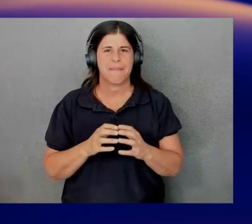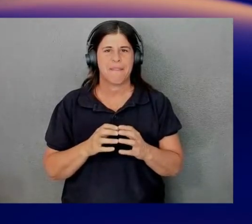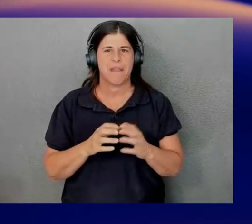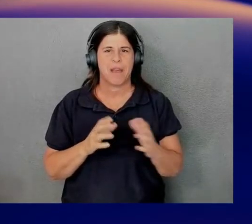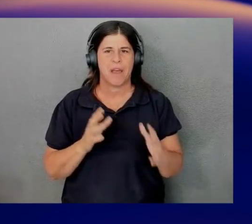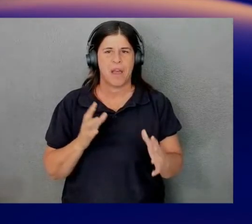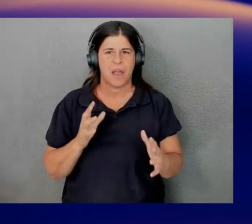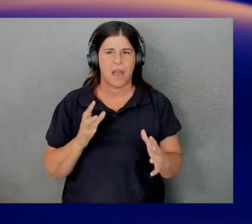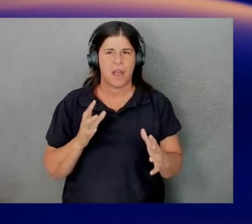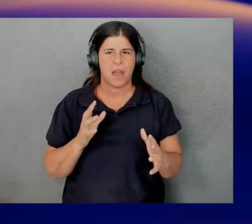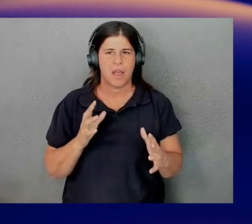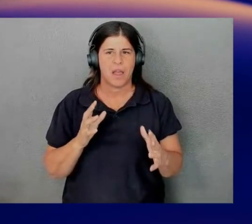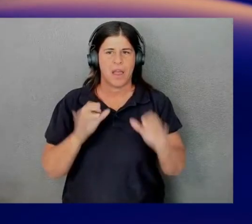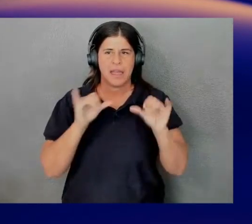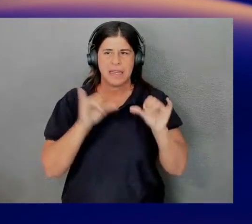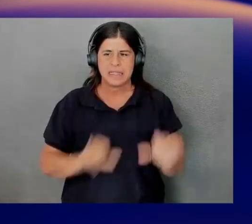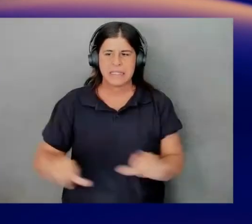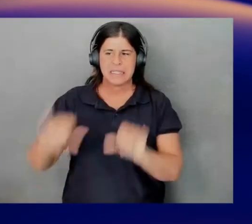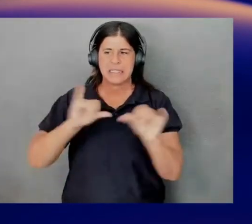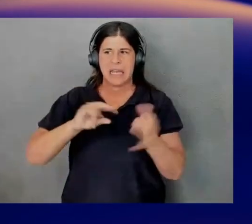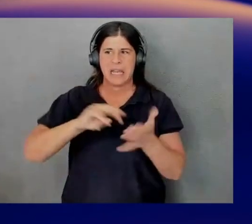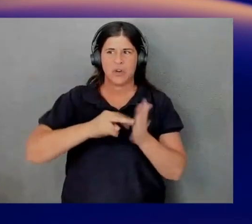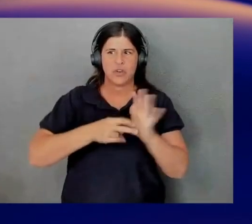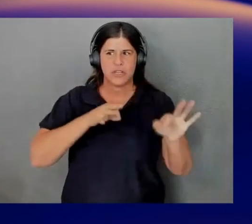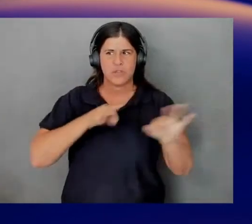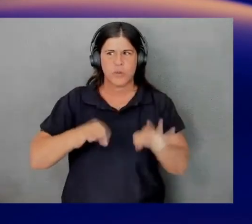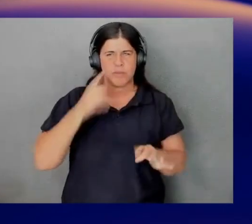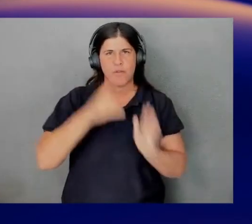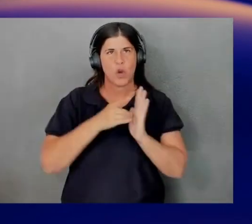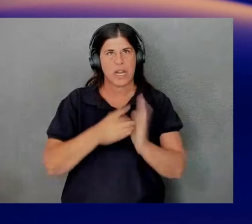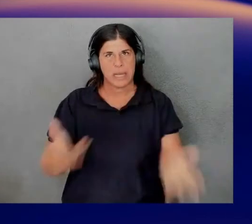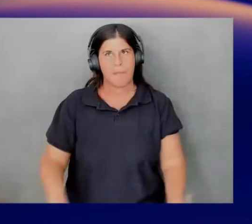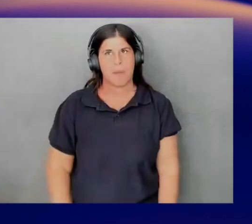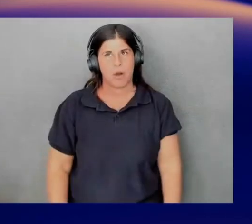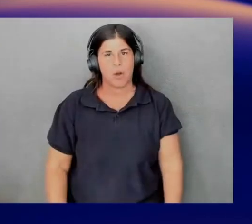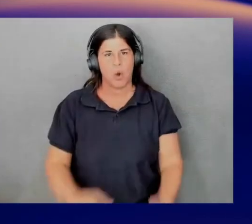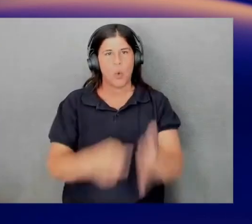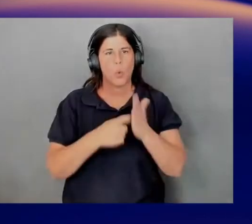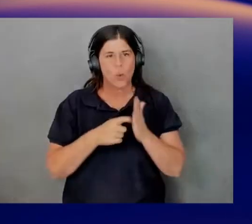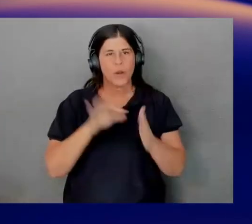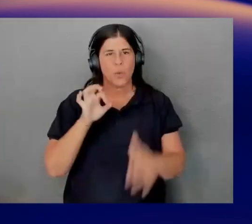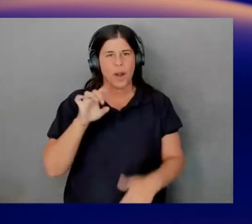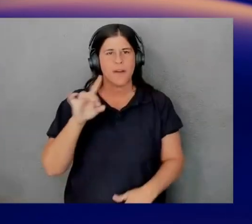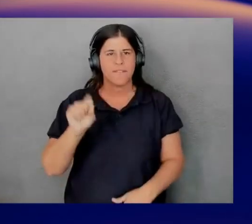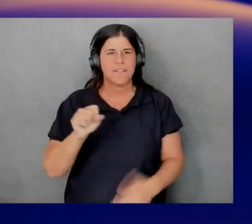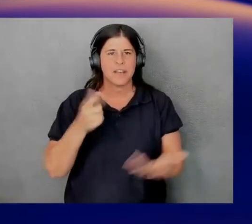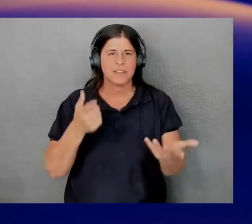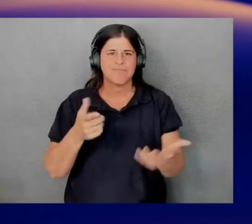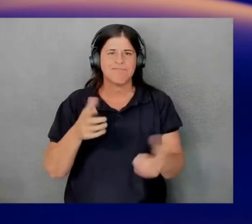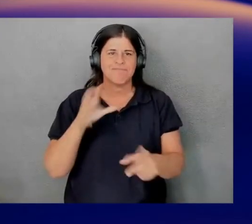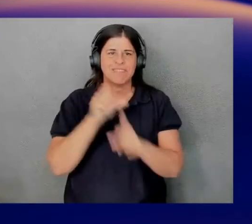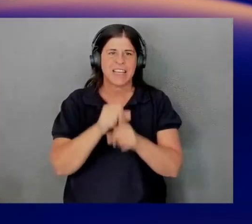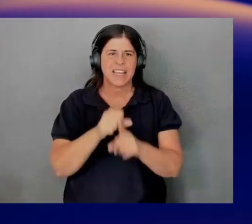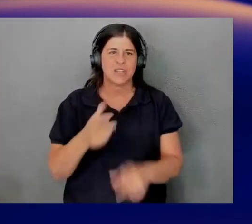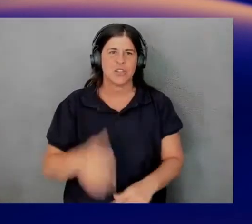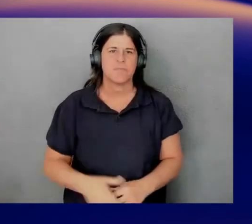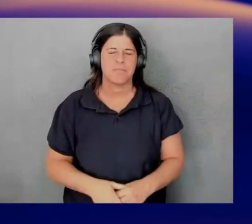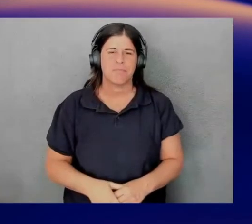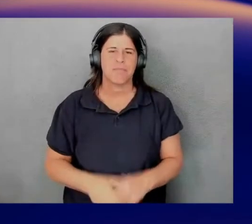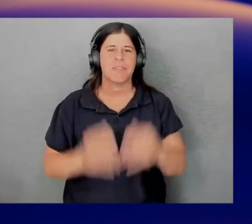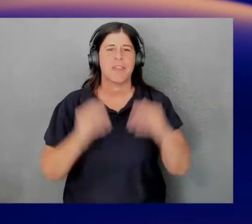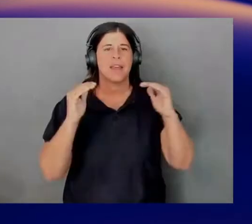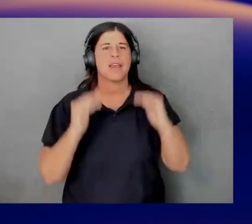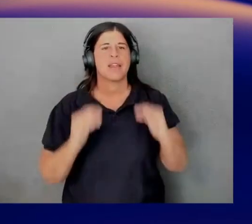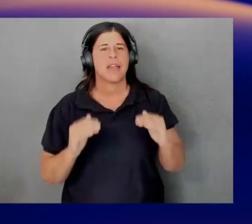The standard description of any demo. The required fields always get you. Yeah. Next. And then